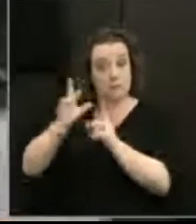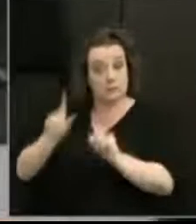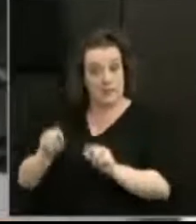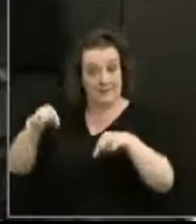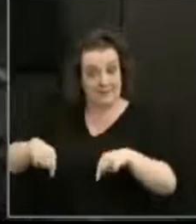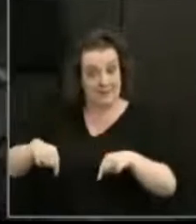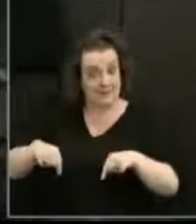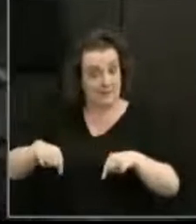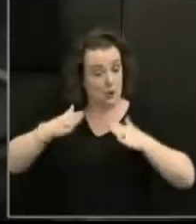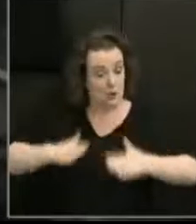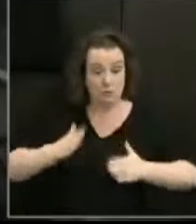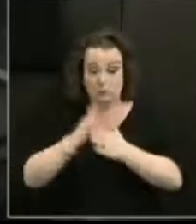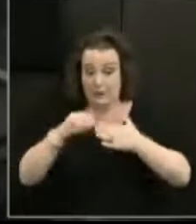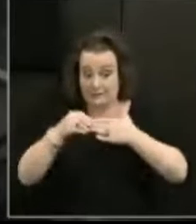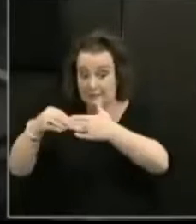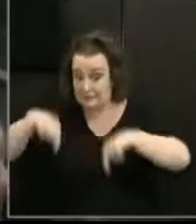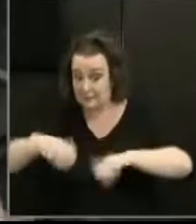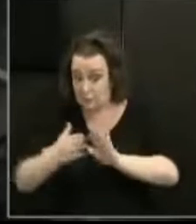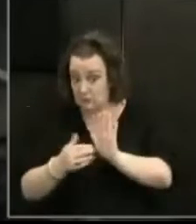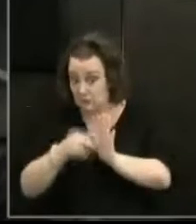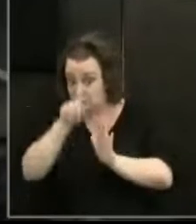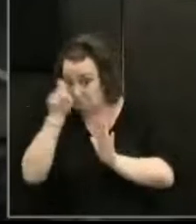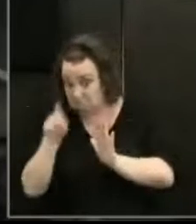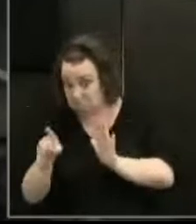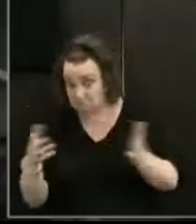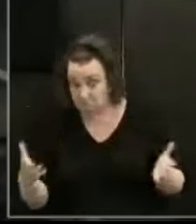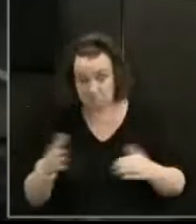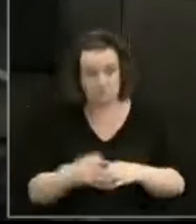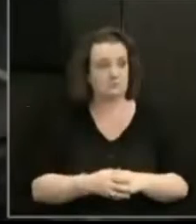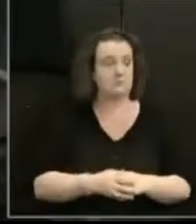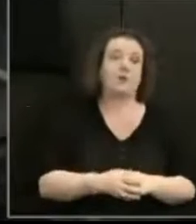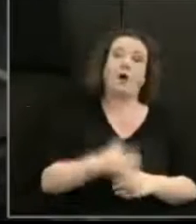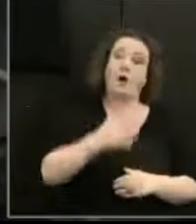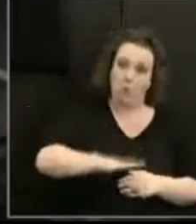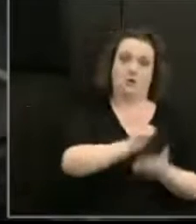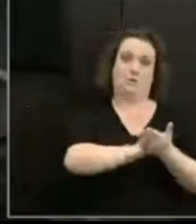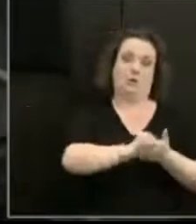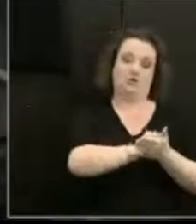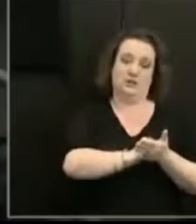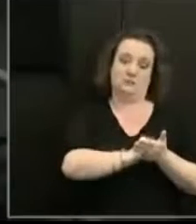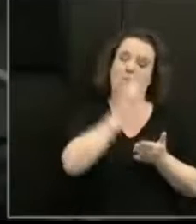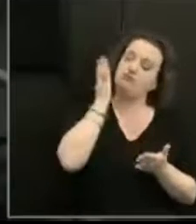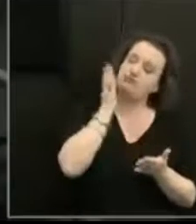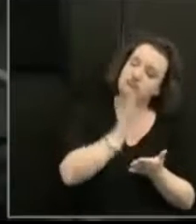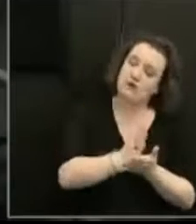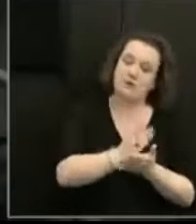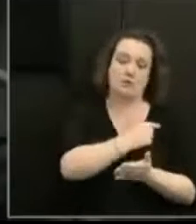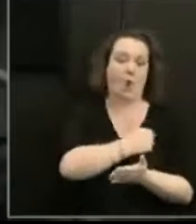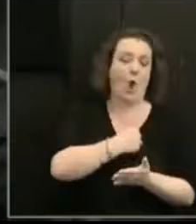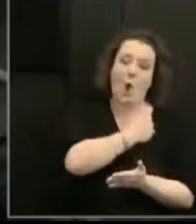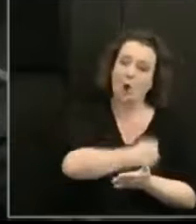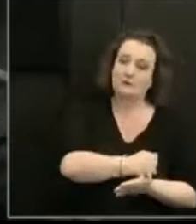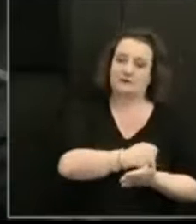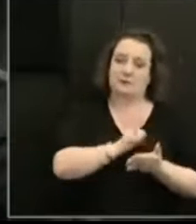we want to be? I would like to see an apology. A meaningful, genuine apology for what happened.